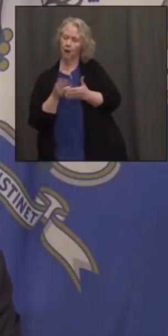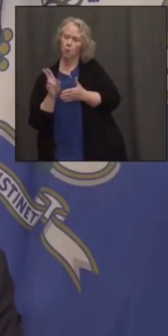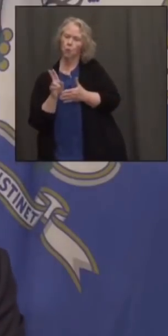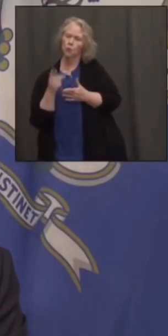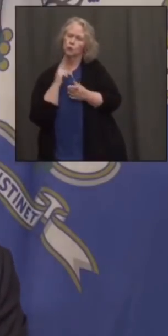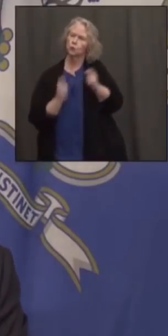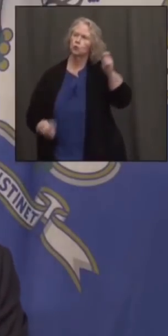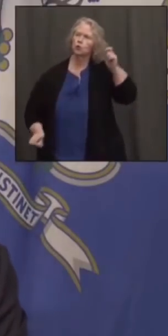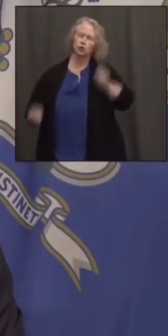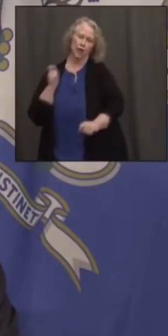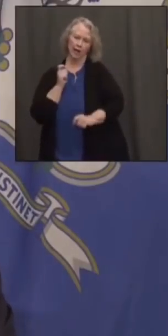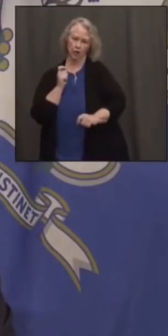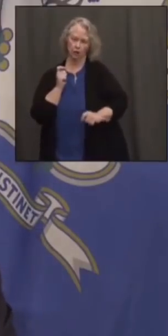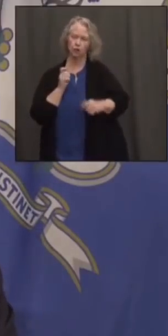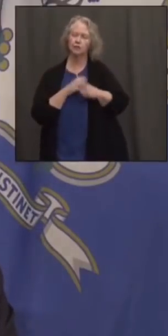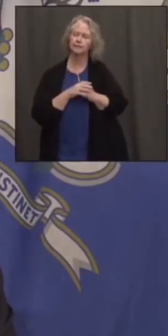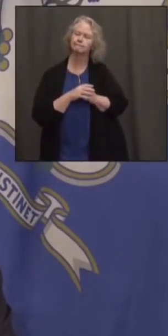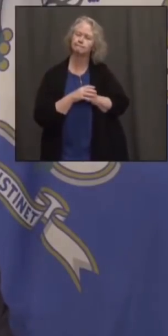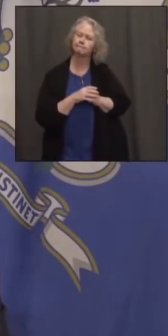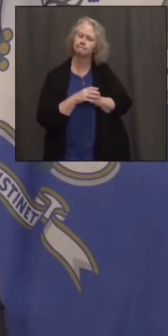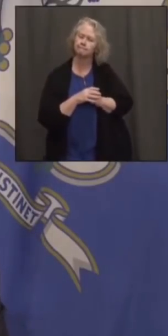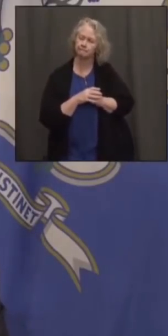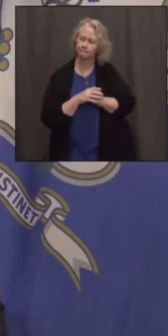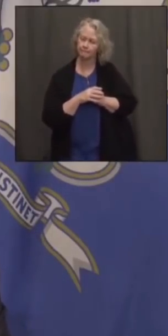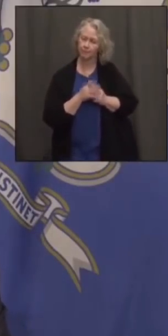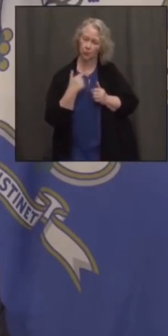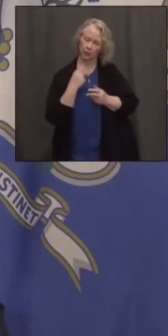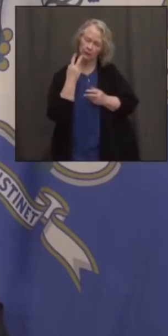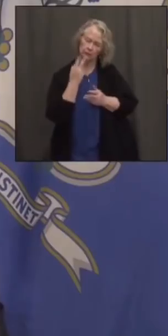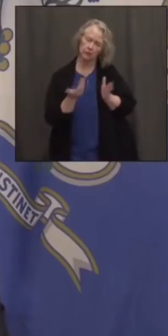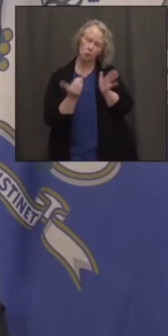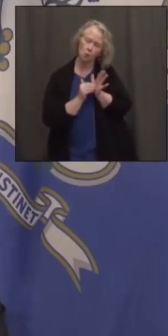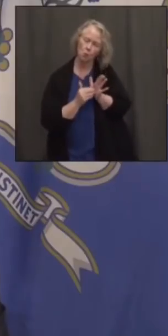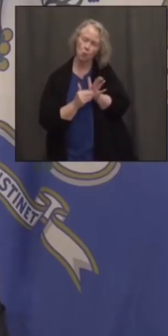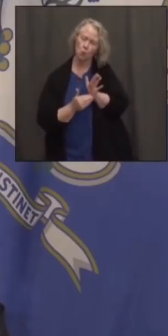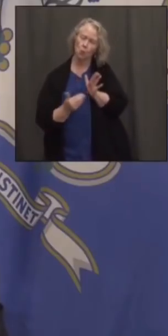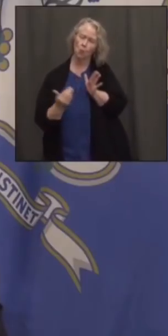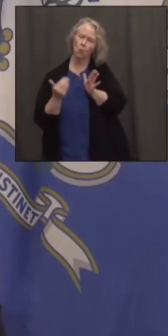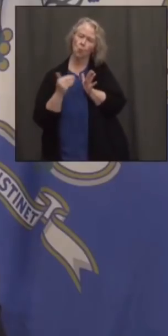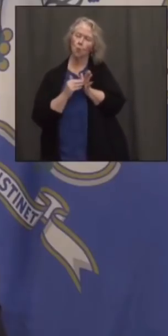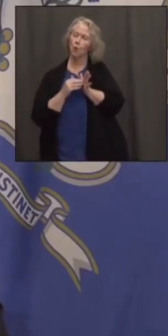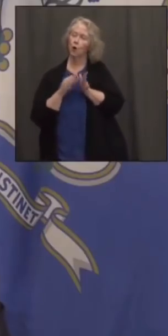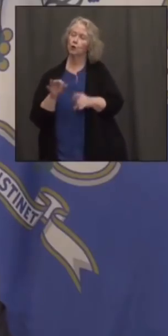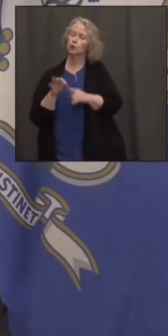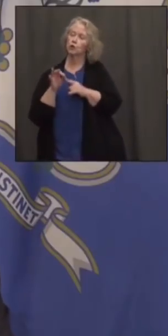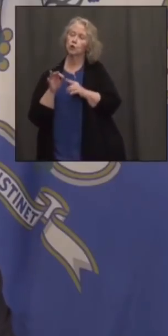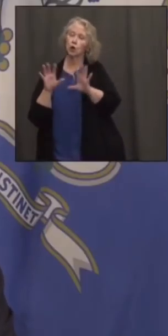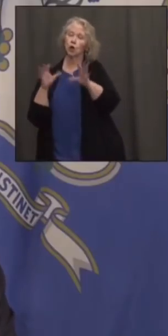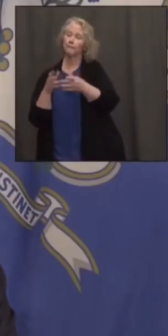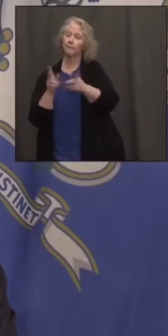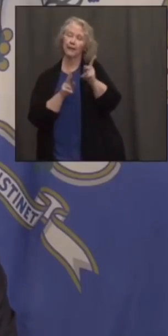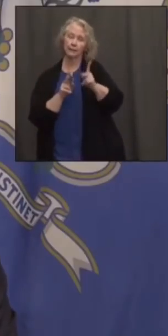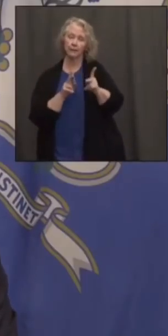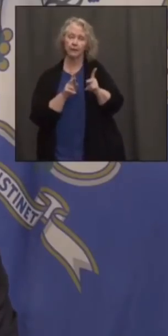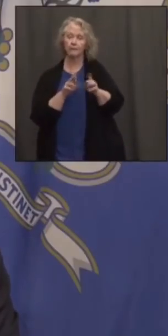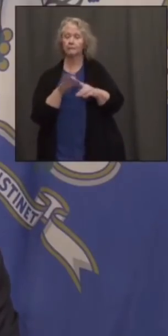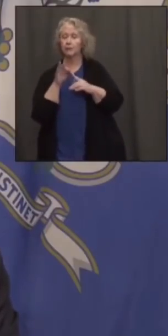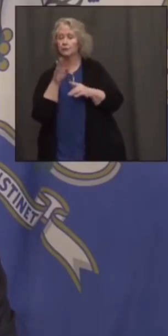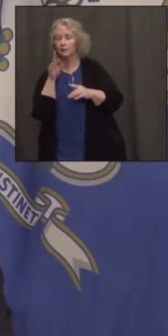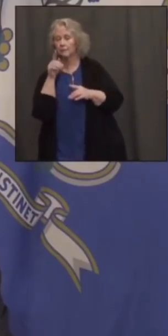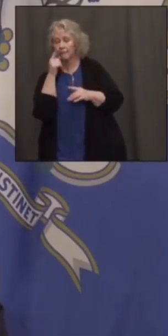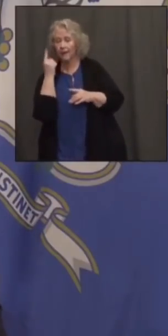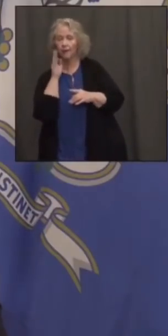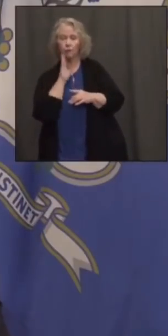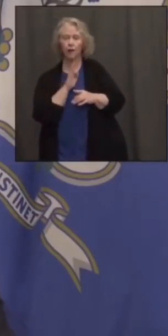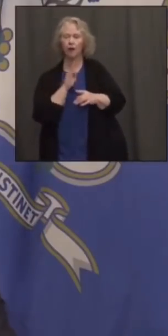realized, and we've been reminded a number of times how certain populations, black and brown populations, have been